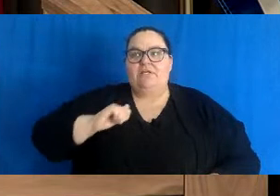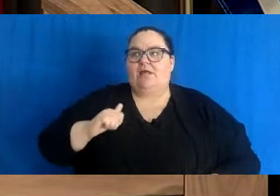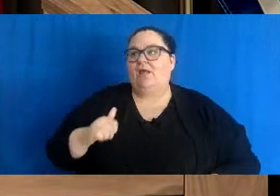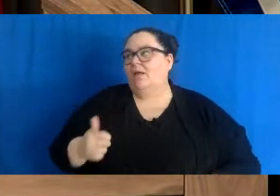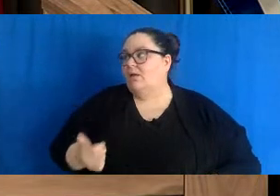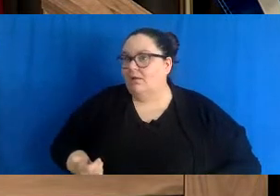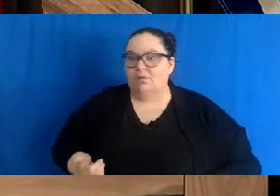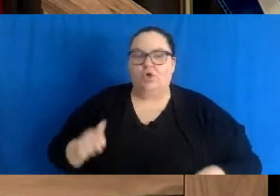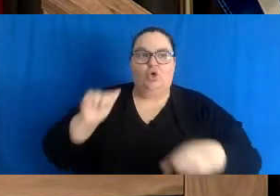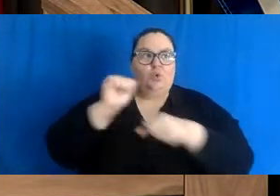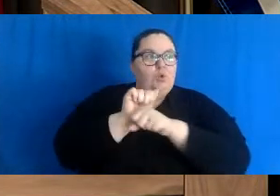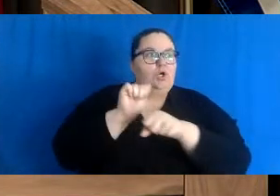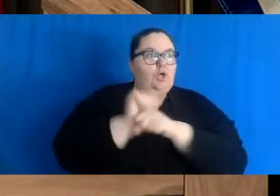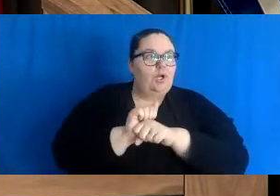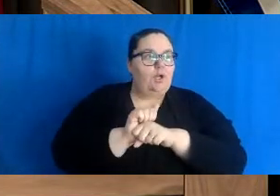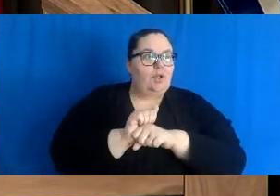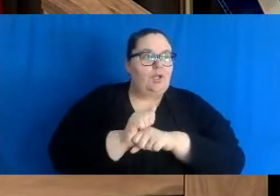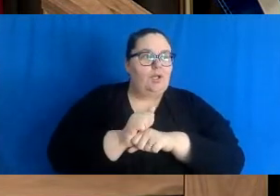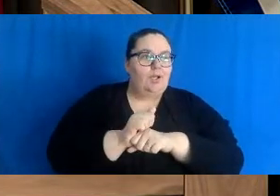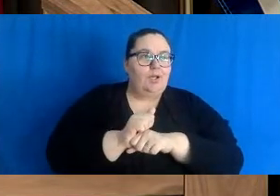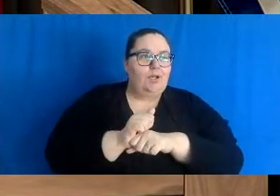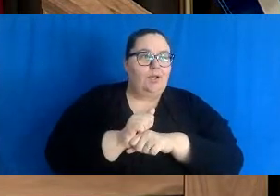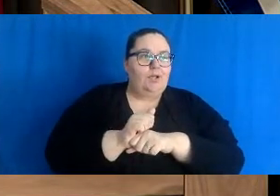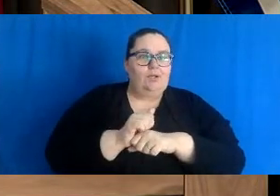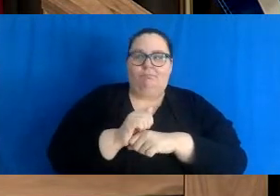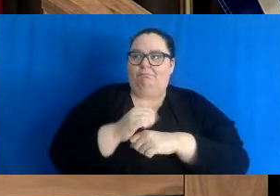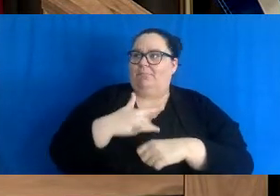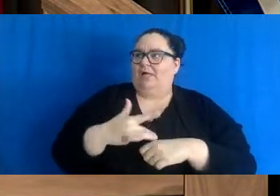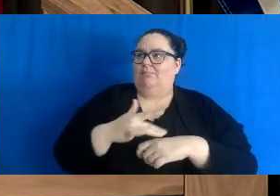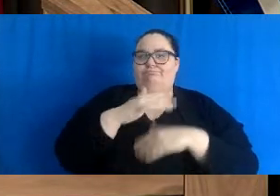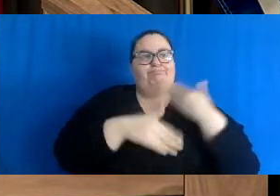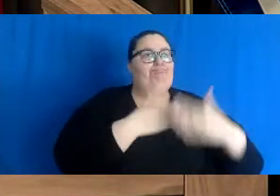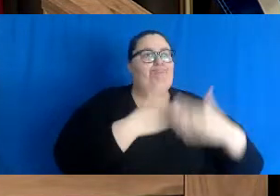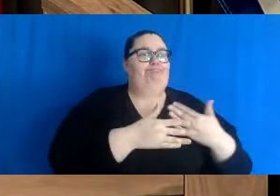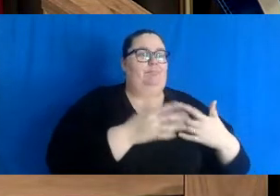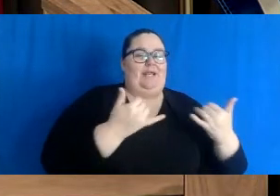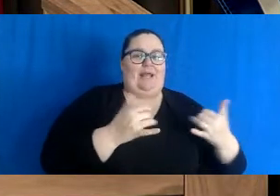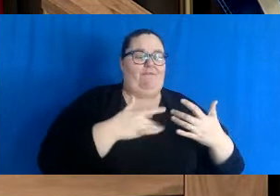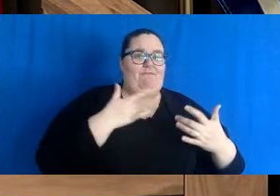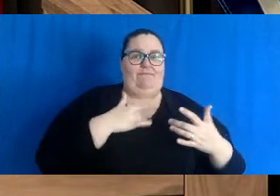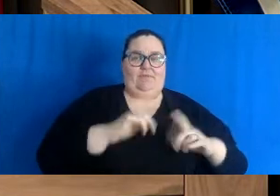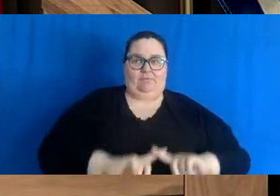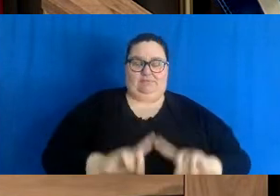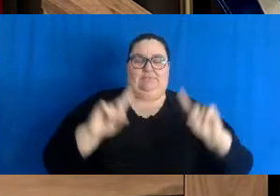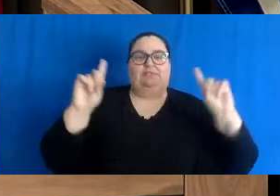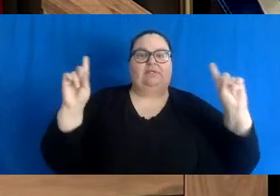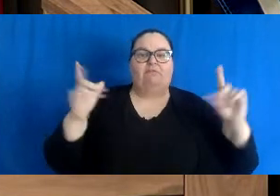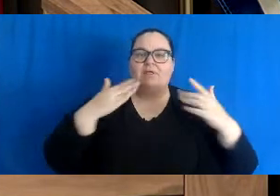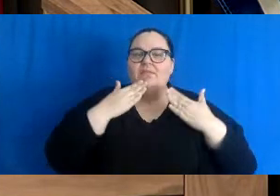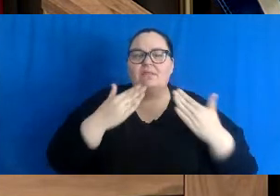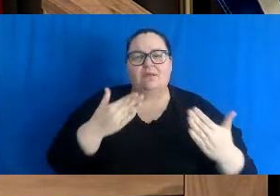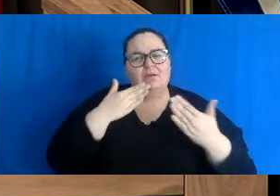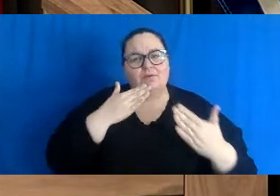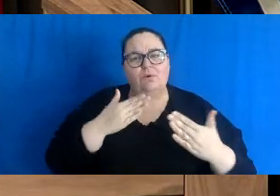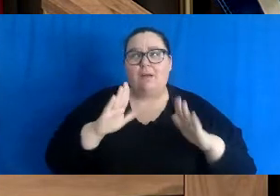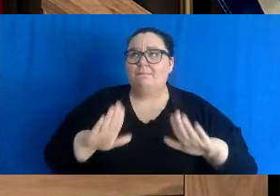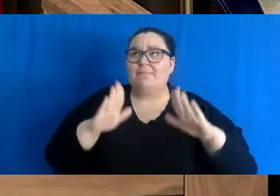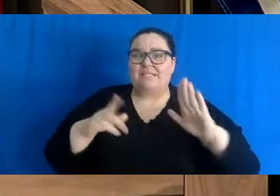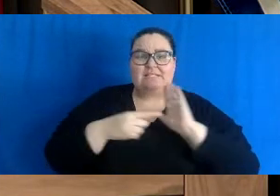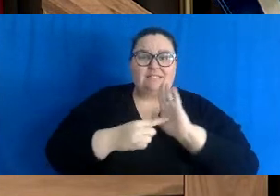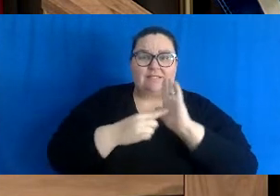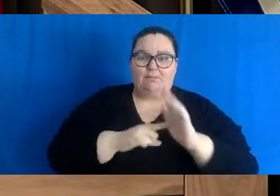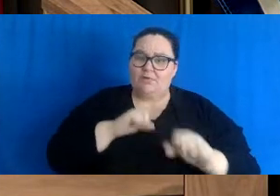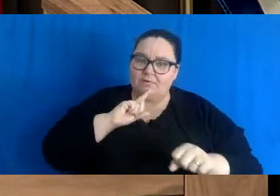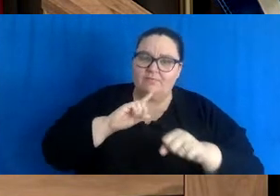in the business that they would normally be so routinely involved. We have seen amazing examples of dedication